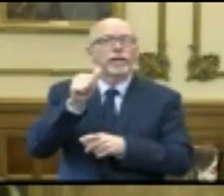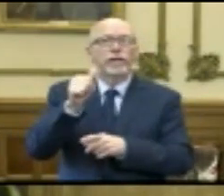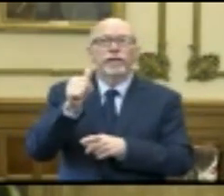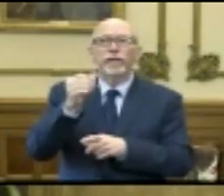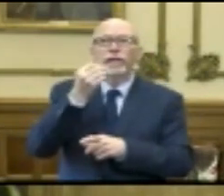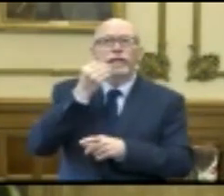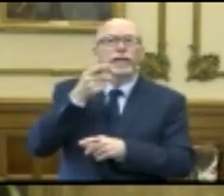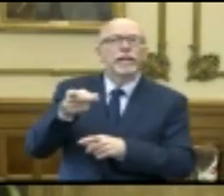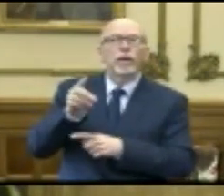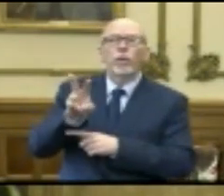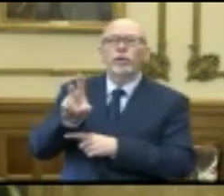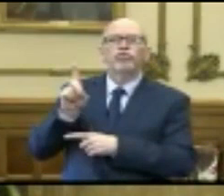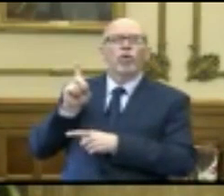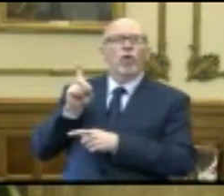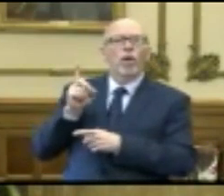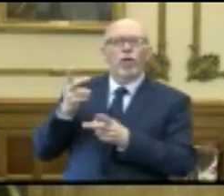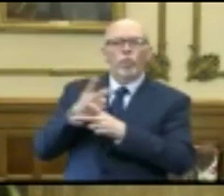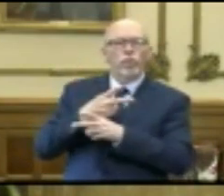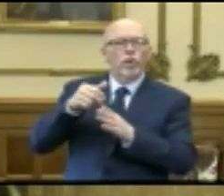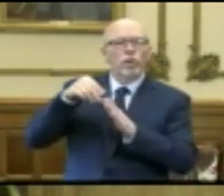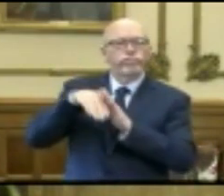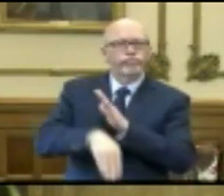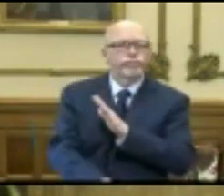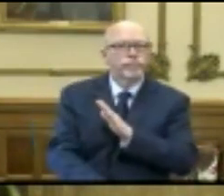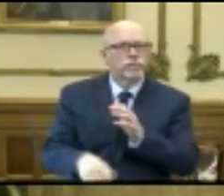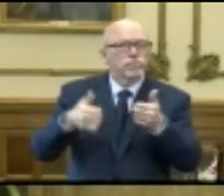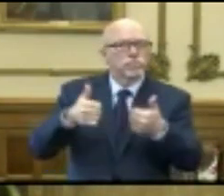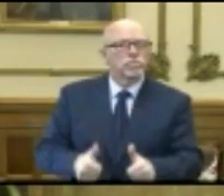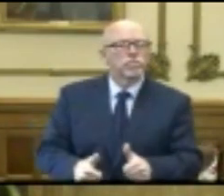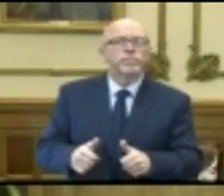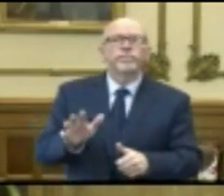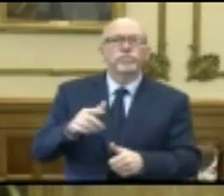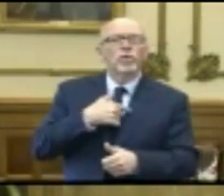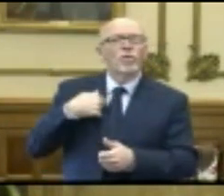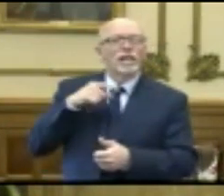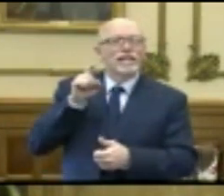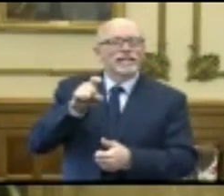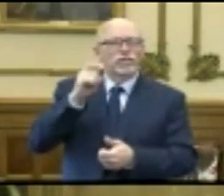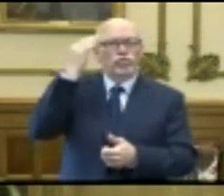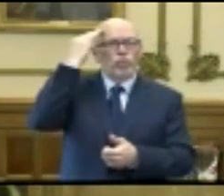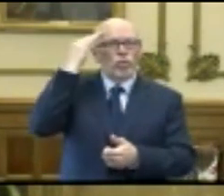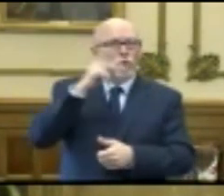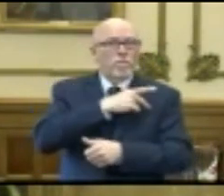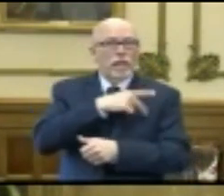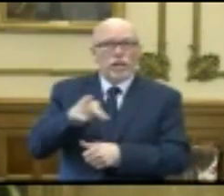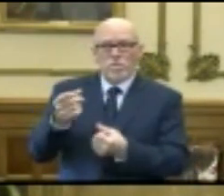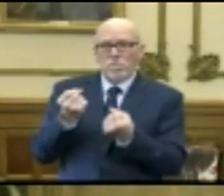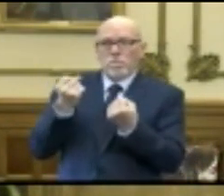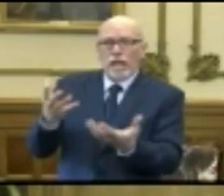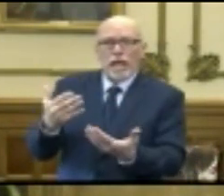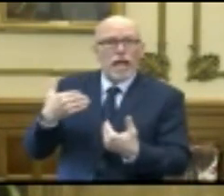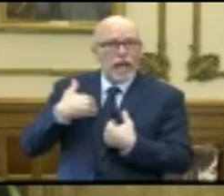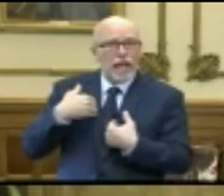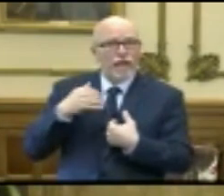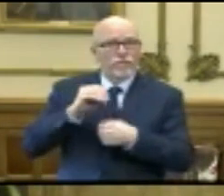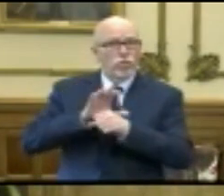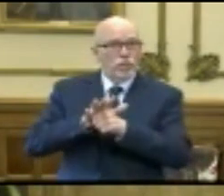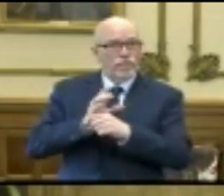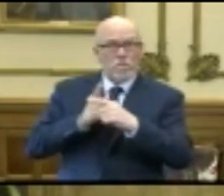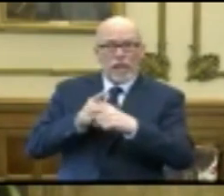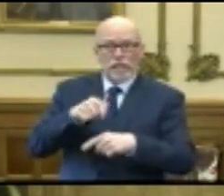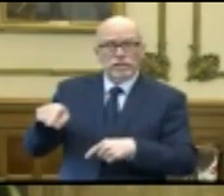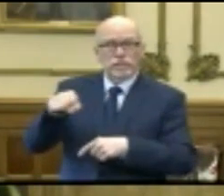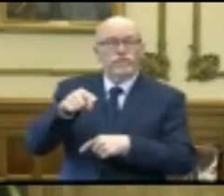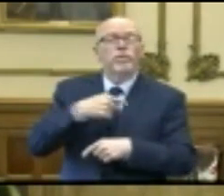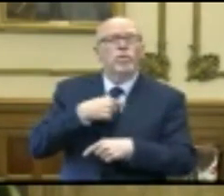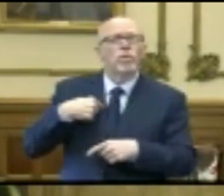withdrawing even further. And so if we can document that a large percentage of patients are positive, COVID-19 positive, we can